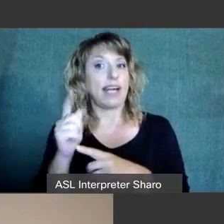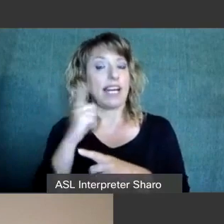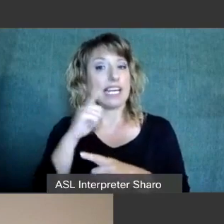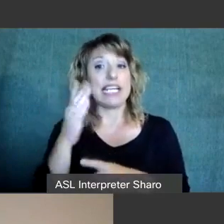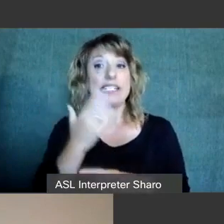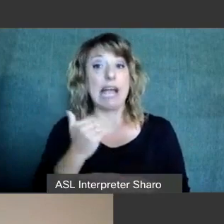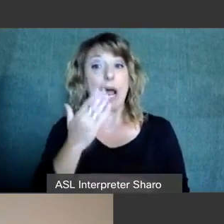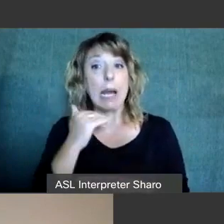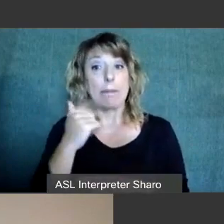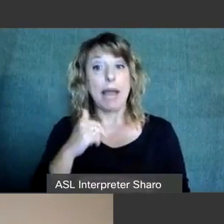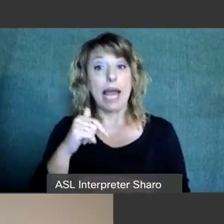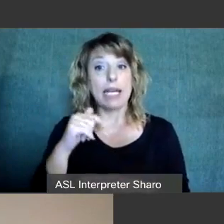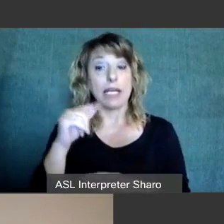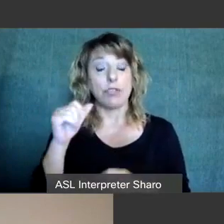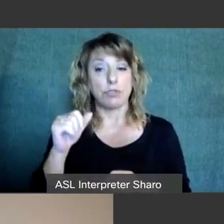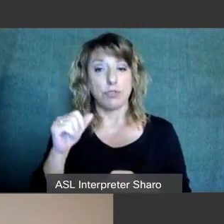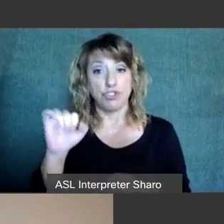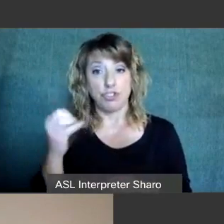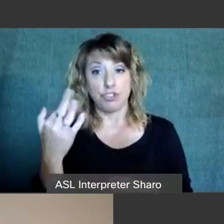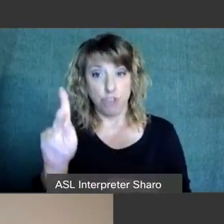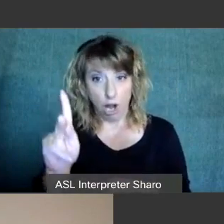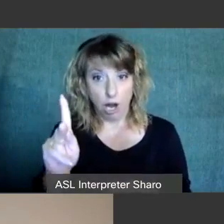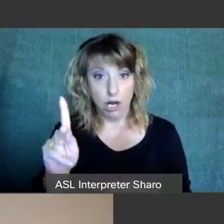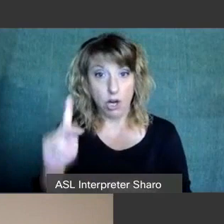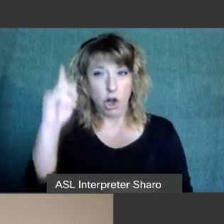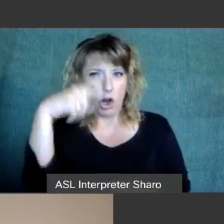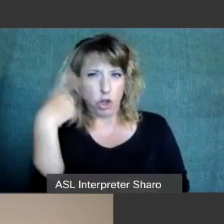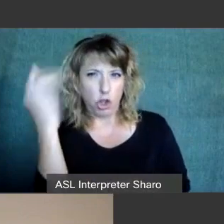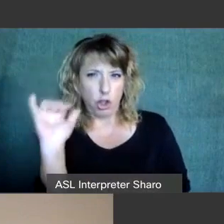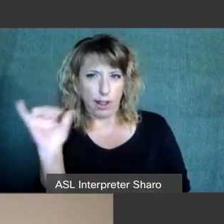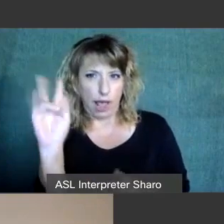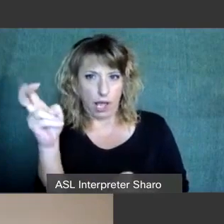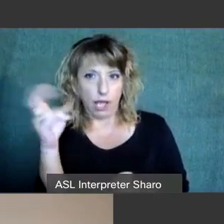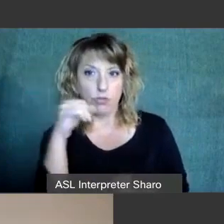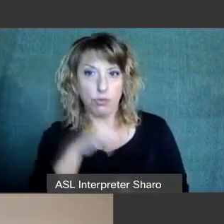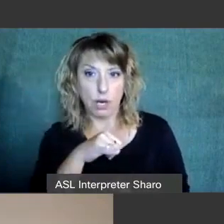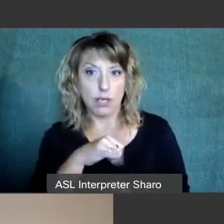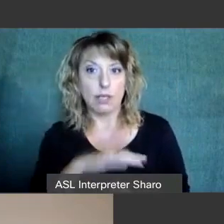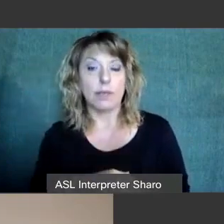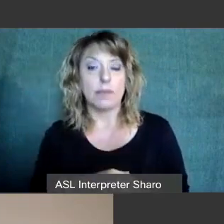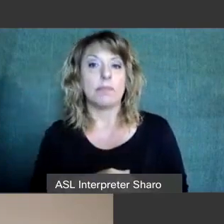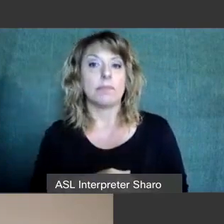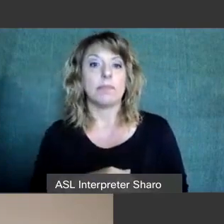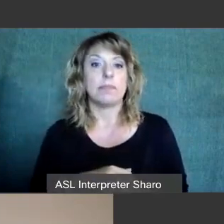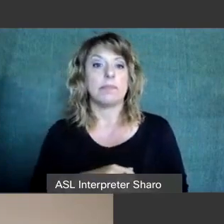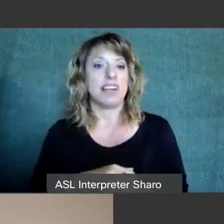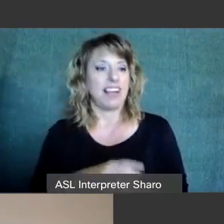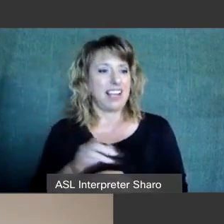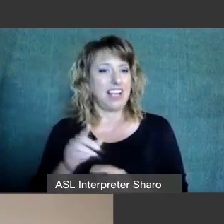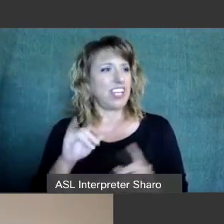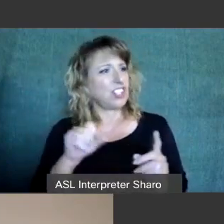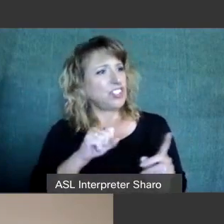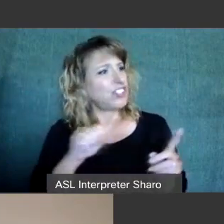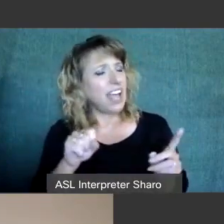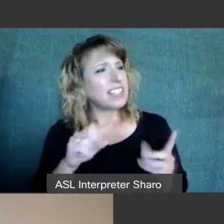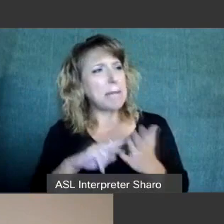looks in some respects like they are intoxicated. And he said, Jess, that doesn't mean that